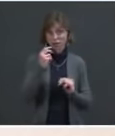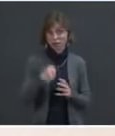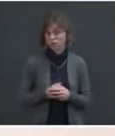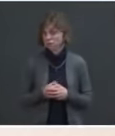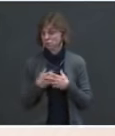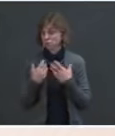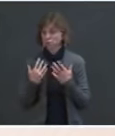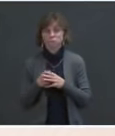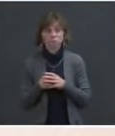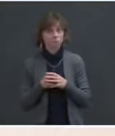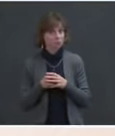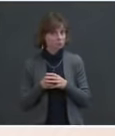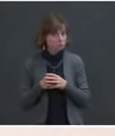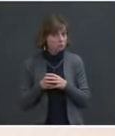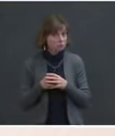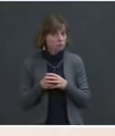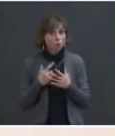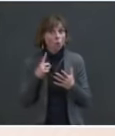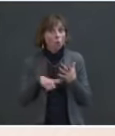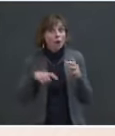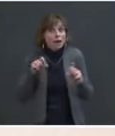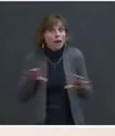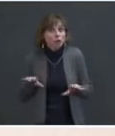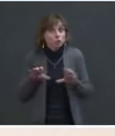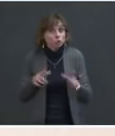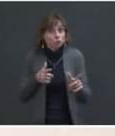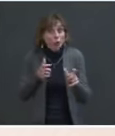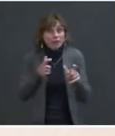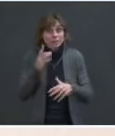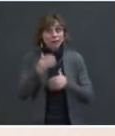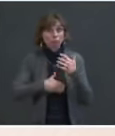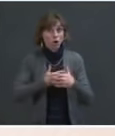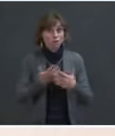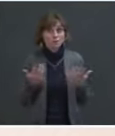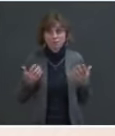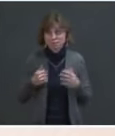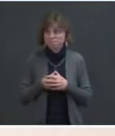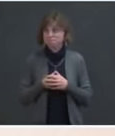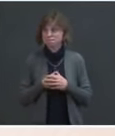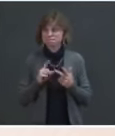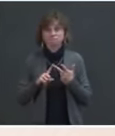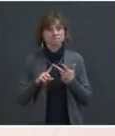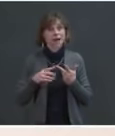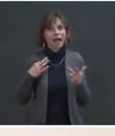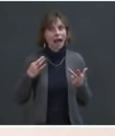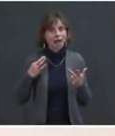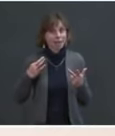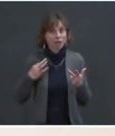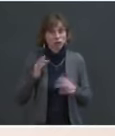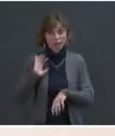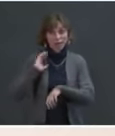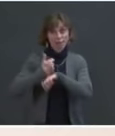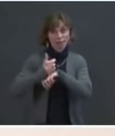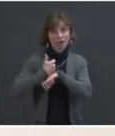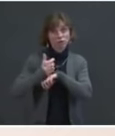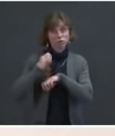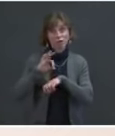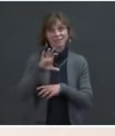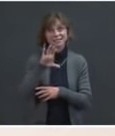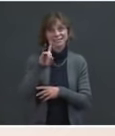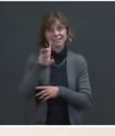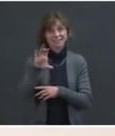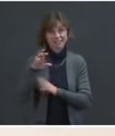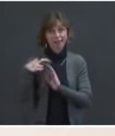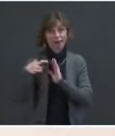steps we can take to expedite the processing. It includes application and implementation of these CDC guidelines